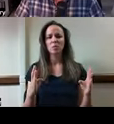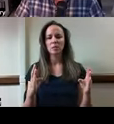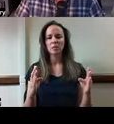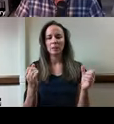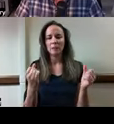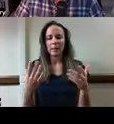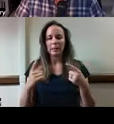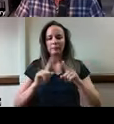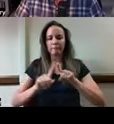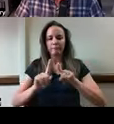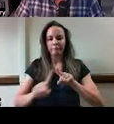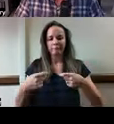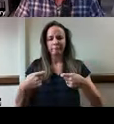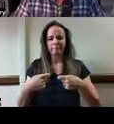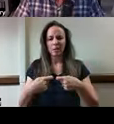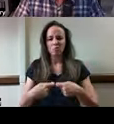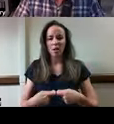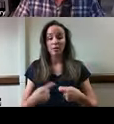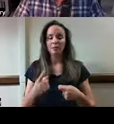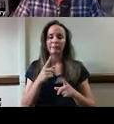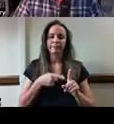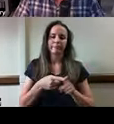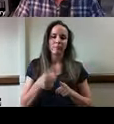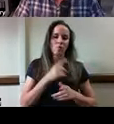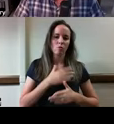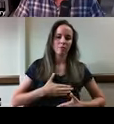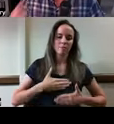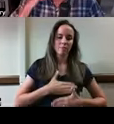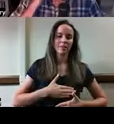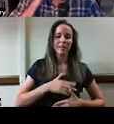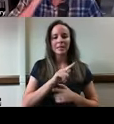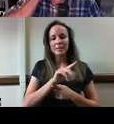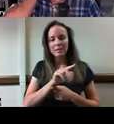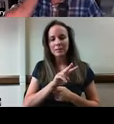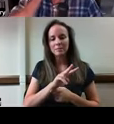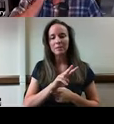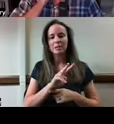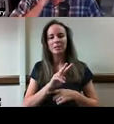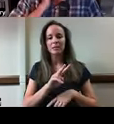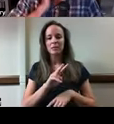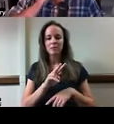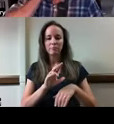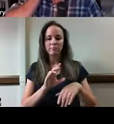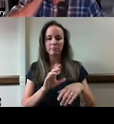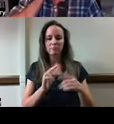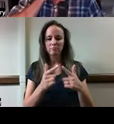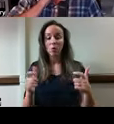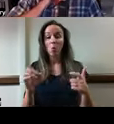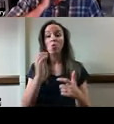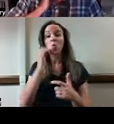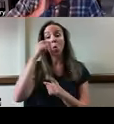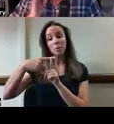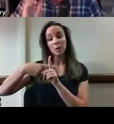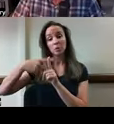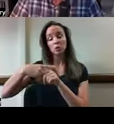electronic components, especially its entertainment and home temperature controls, are controlled by remote